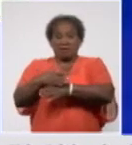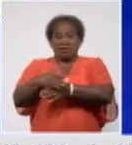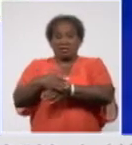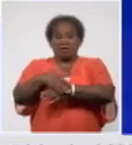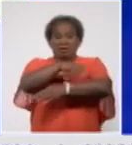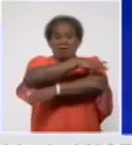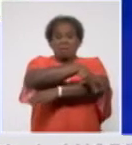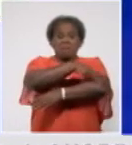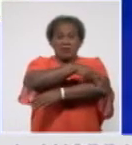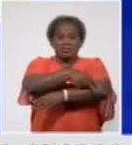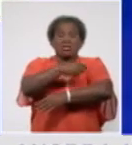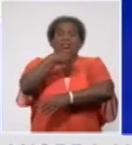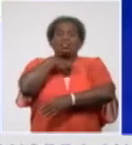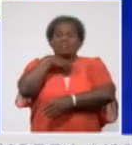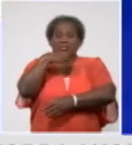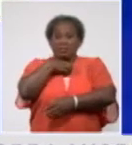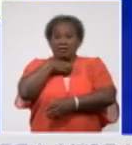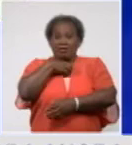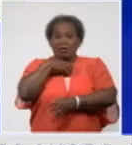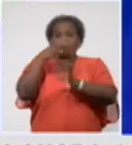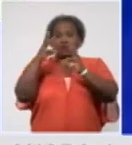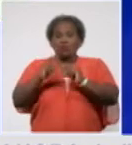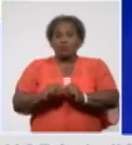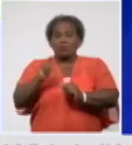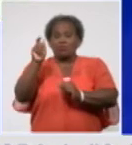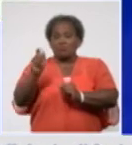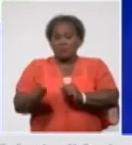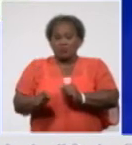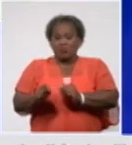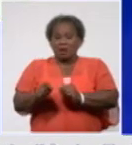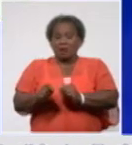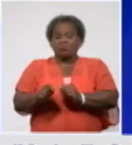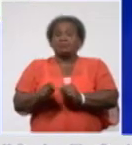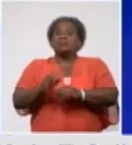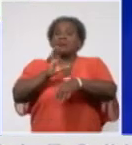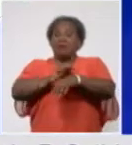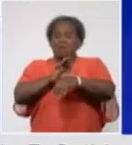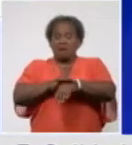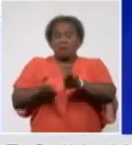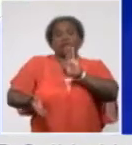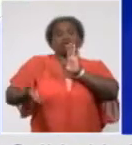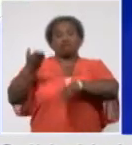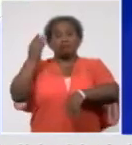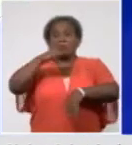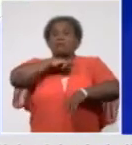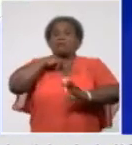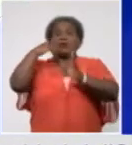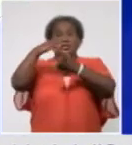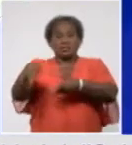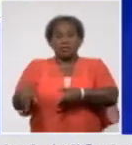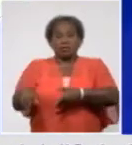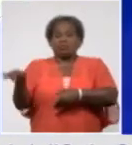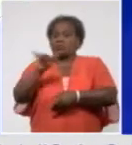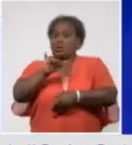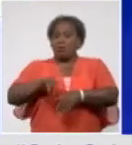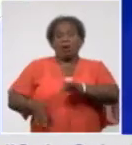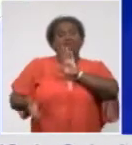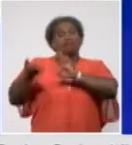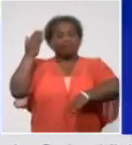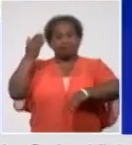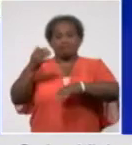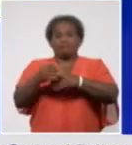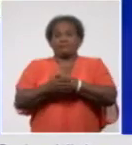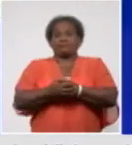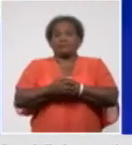and Chile, with an important number of confirmed cases and fatalities. Cuba places